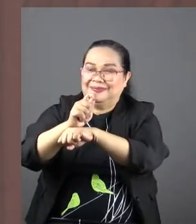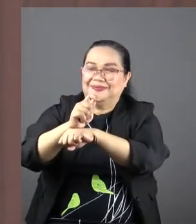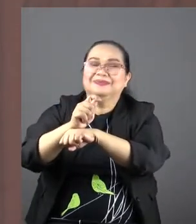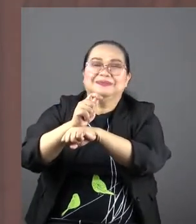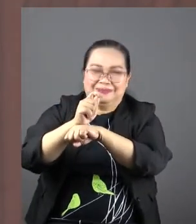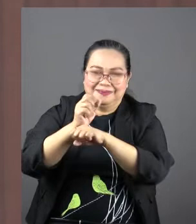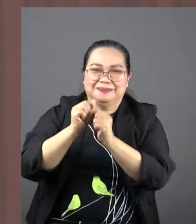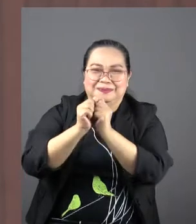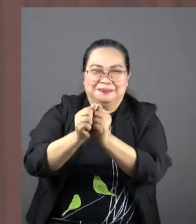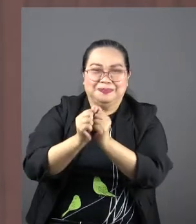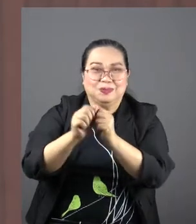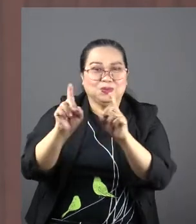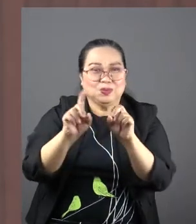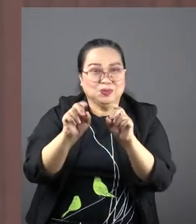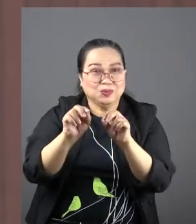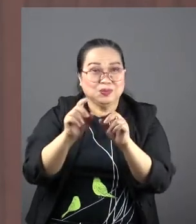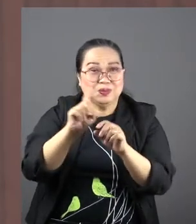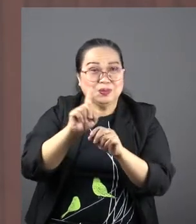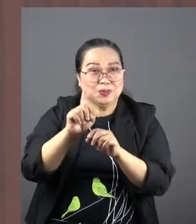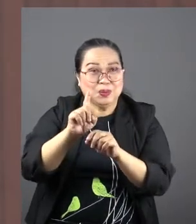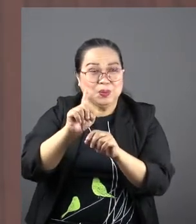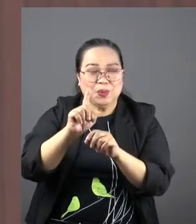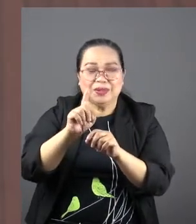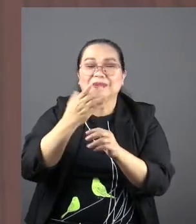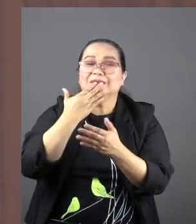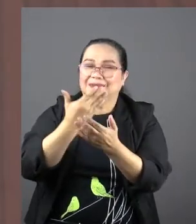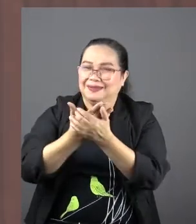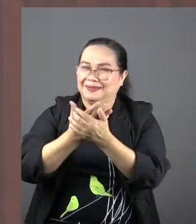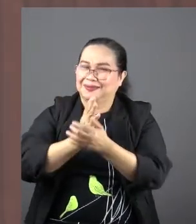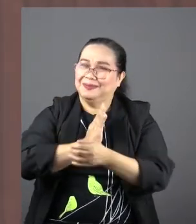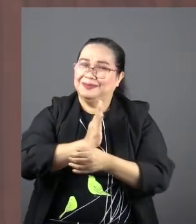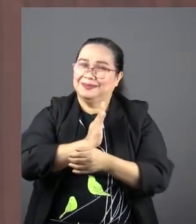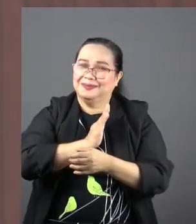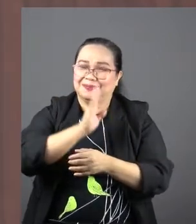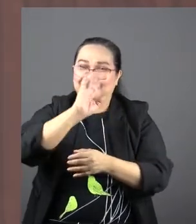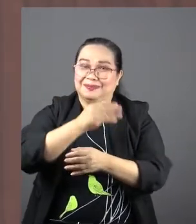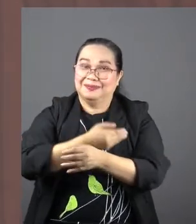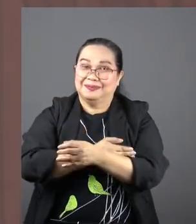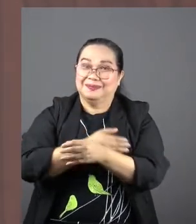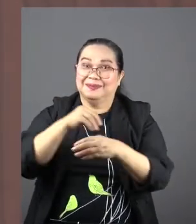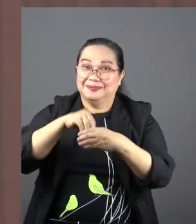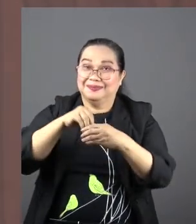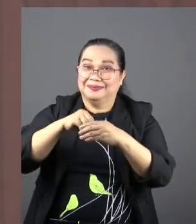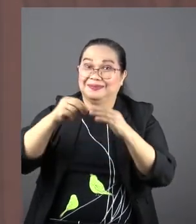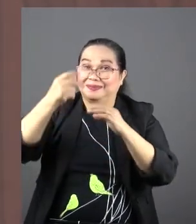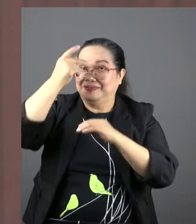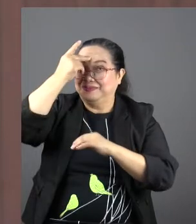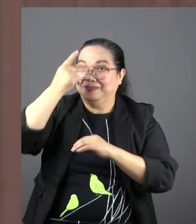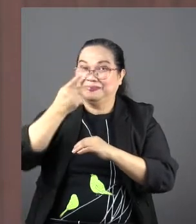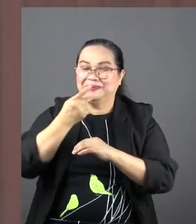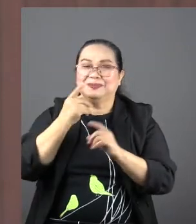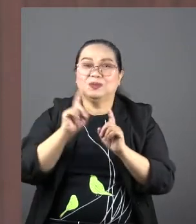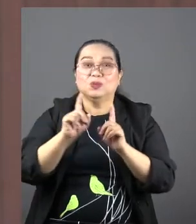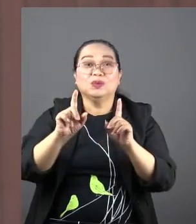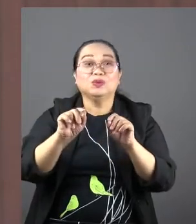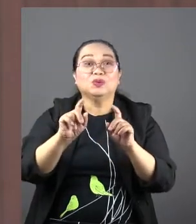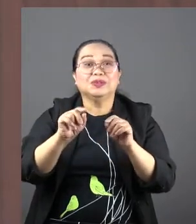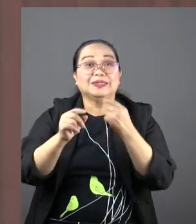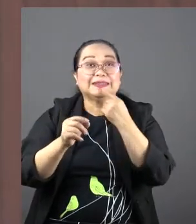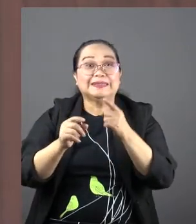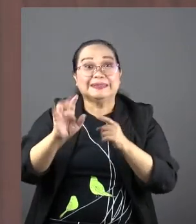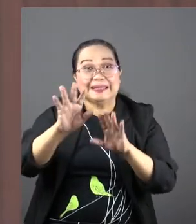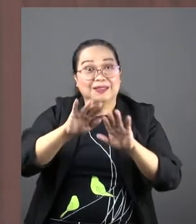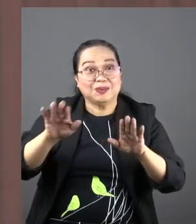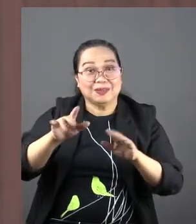he was doing what a good child should do when you're left behind by your parents. Right? What do you do? What do you tell your